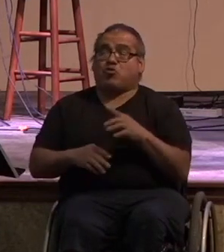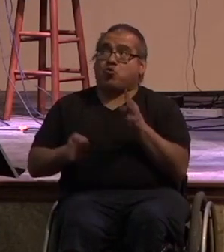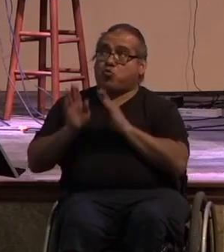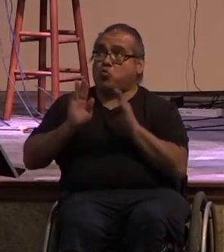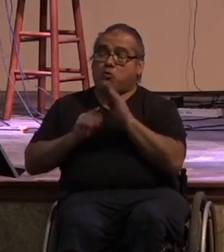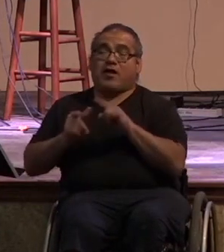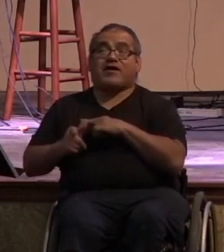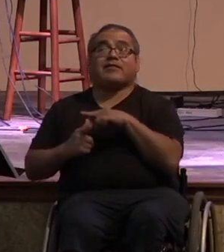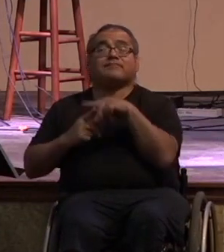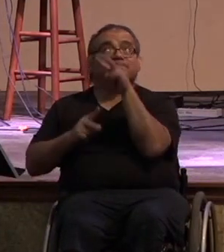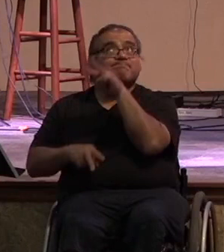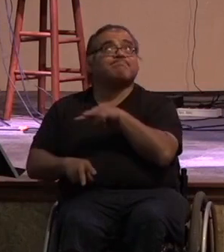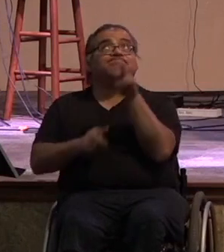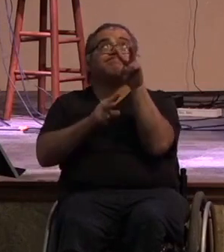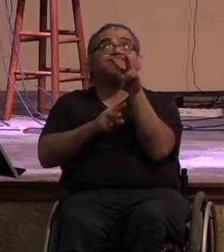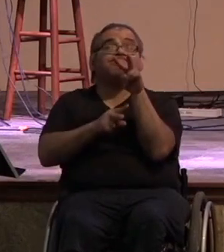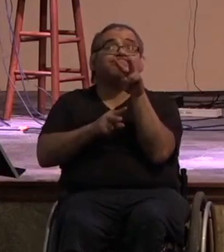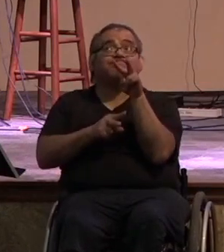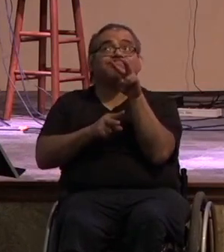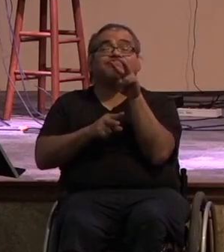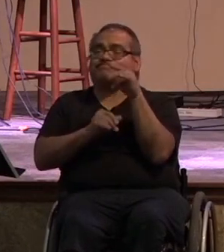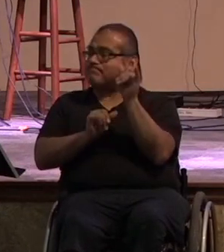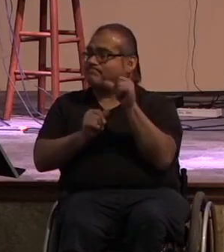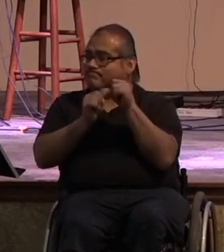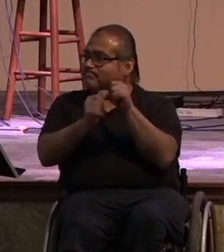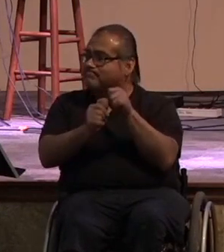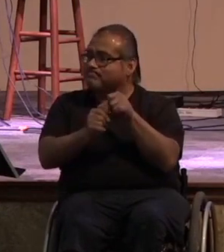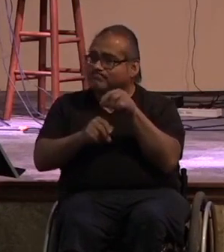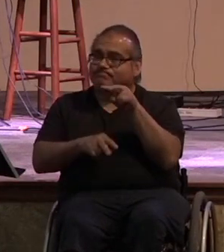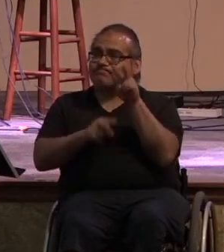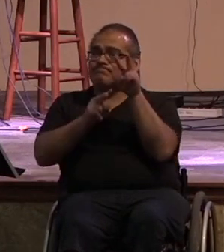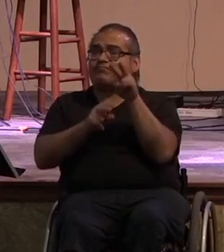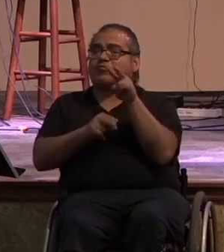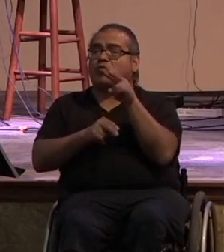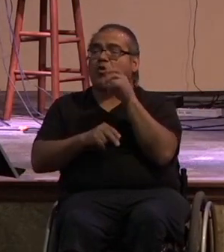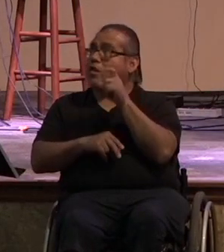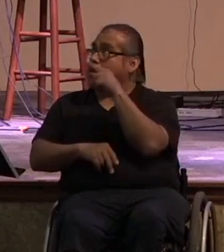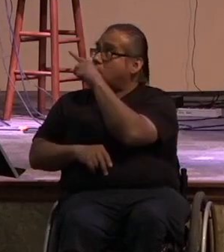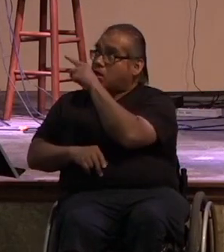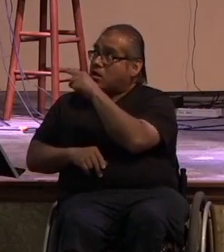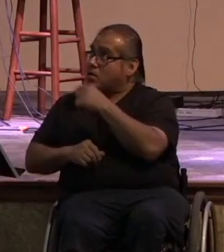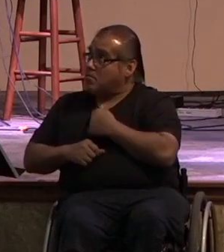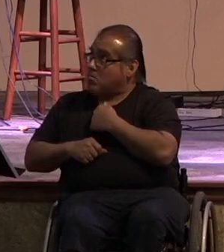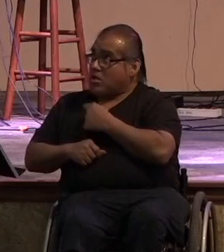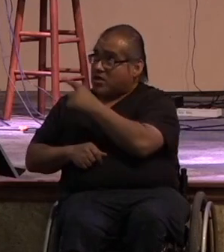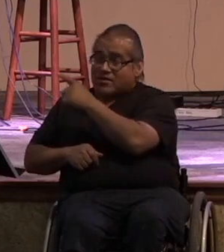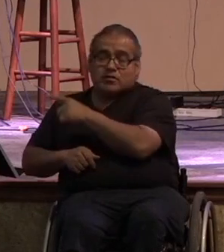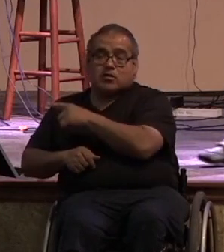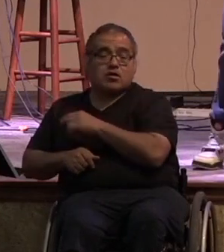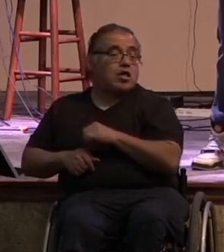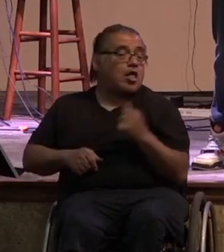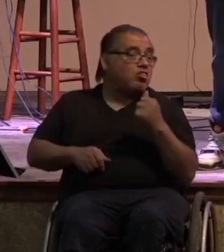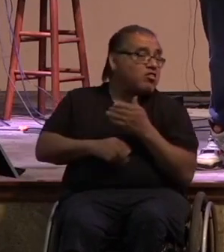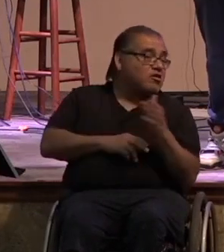cast your eyes higher we don't need to look to the hills we don't need other